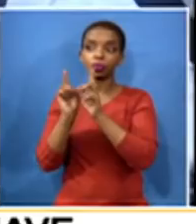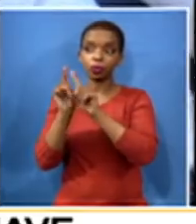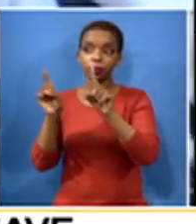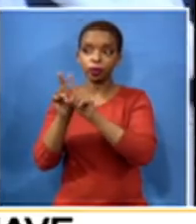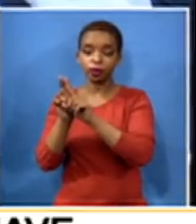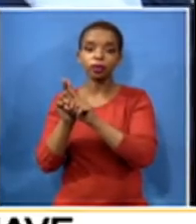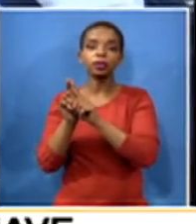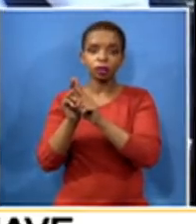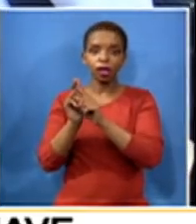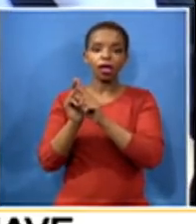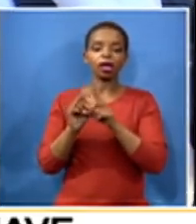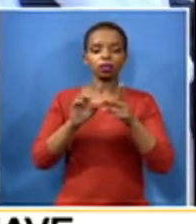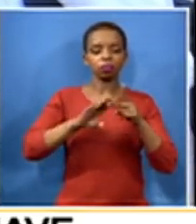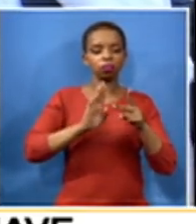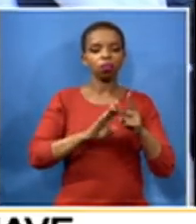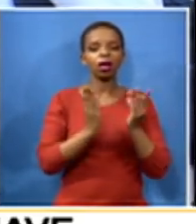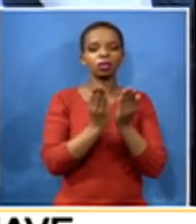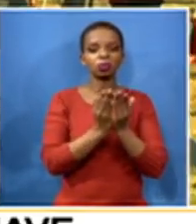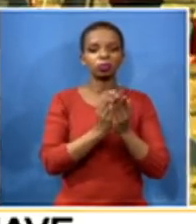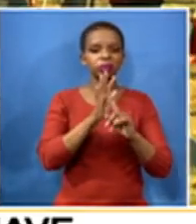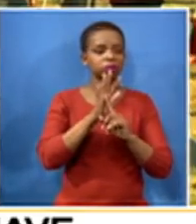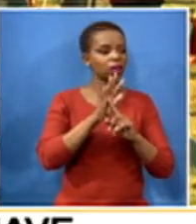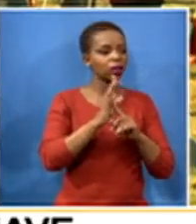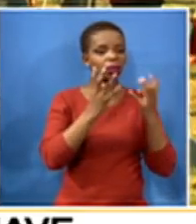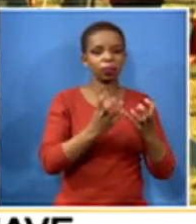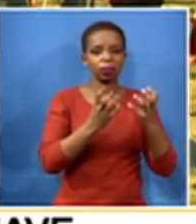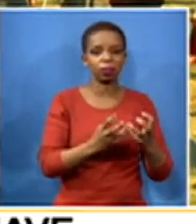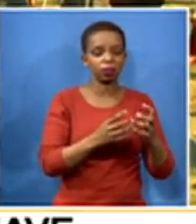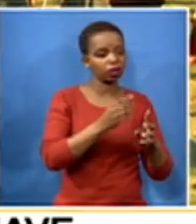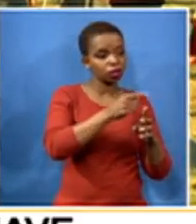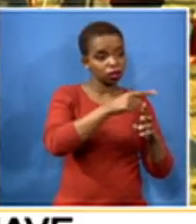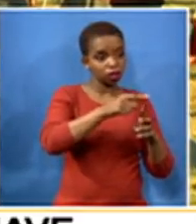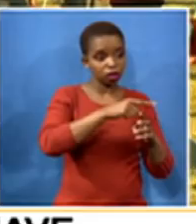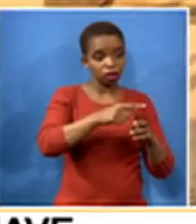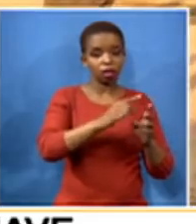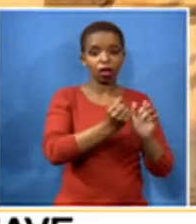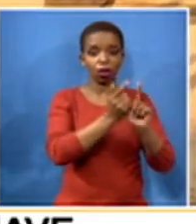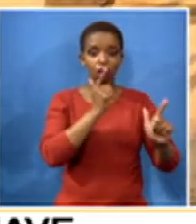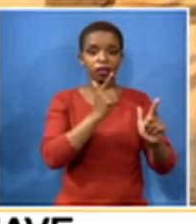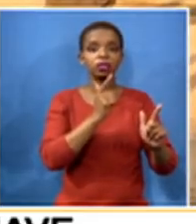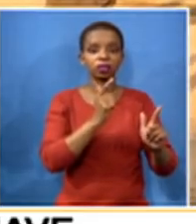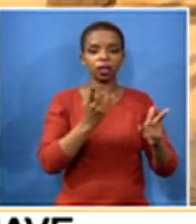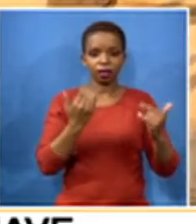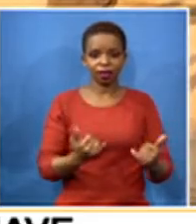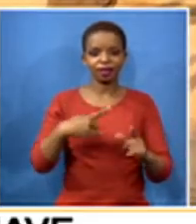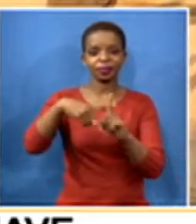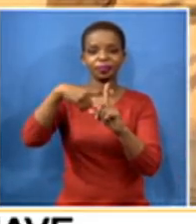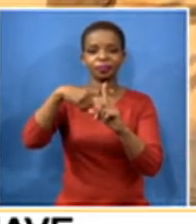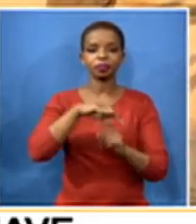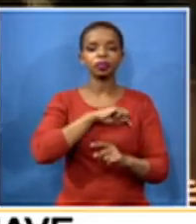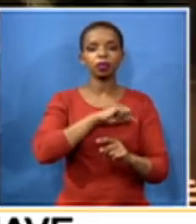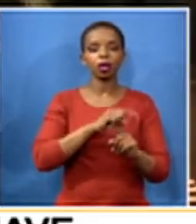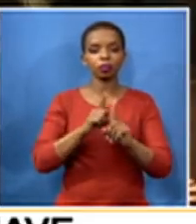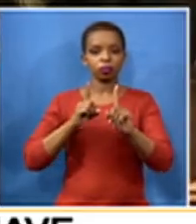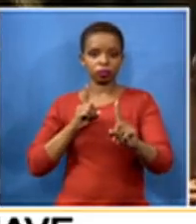uh advantaged schools have an advantage again here because you know they will be able to social distance